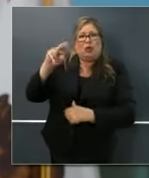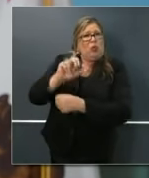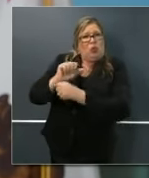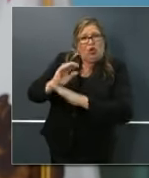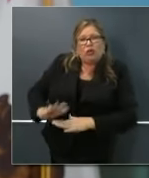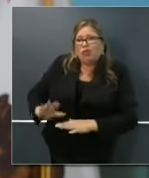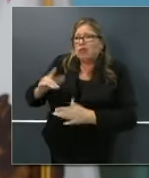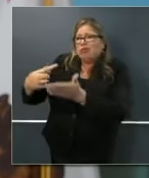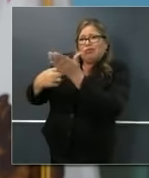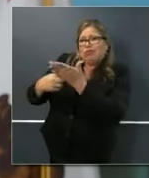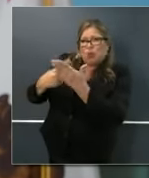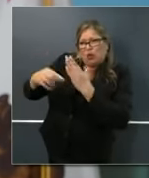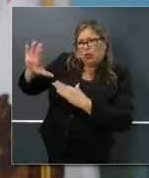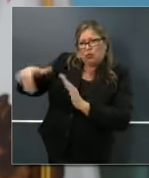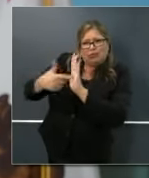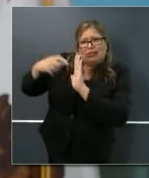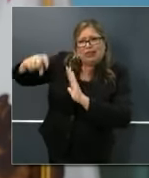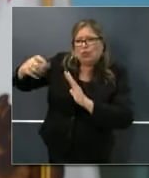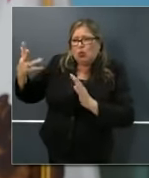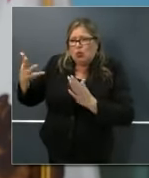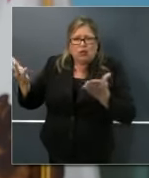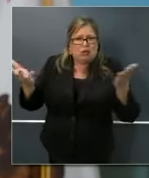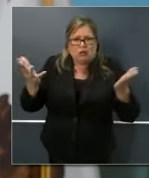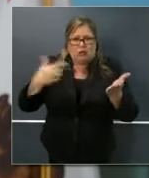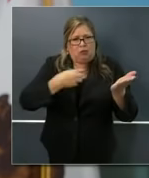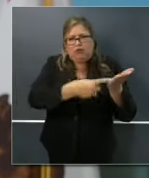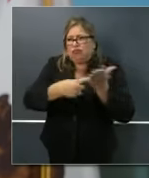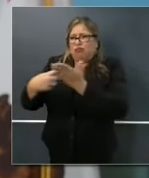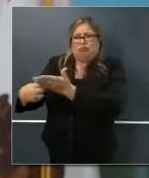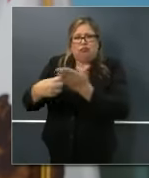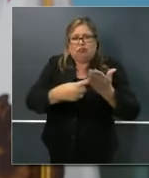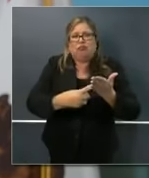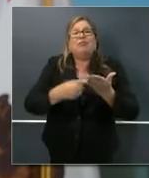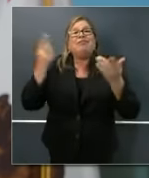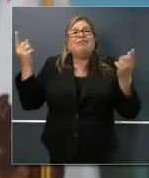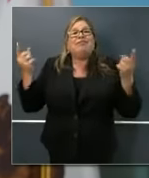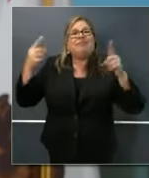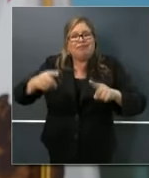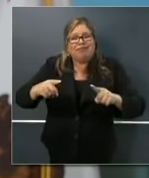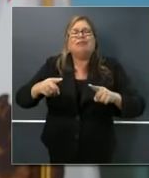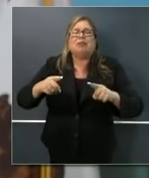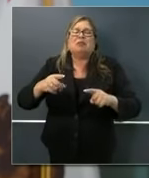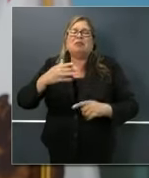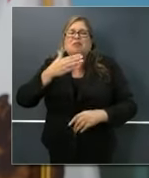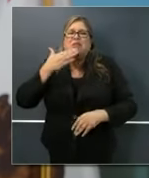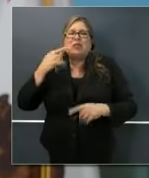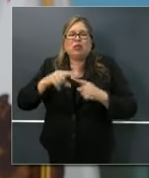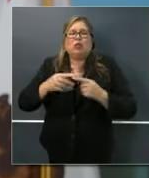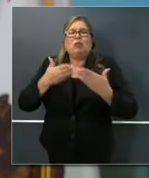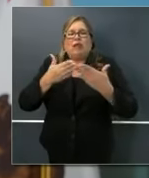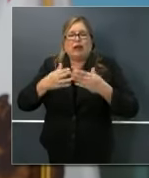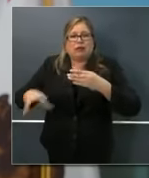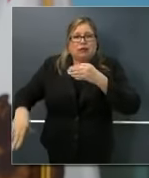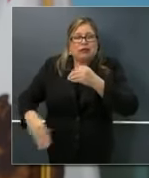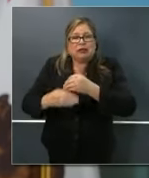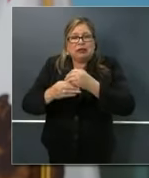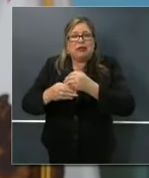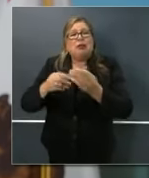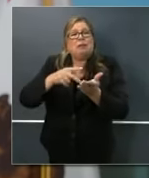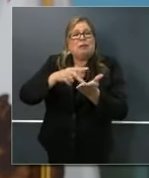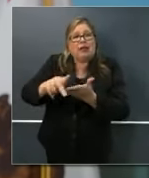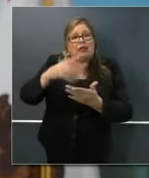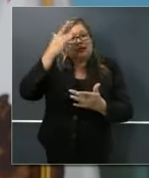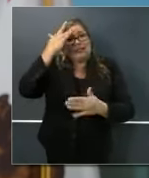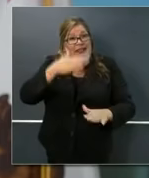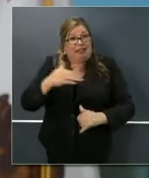out a framework to agree to a framework to support supplemental paid sick leave and